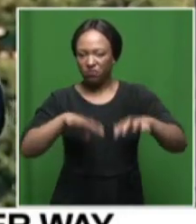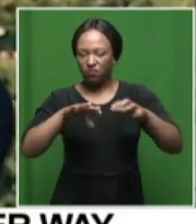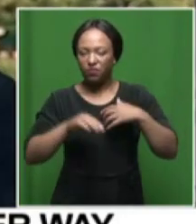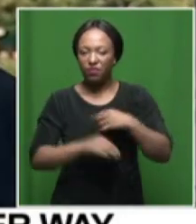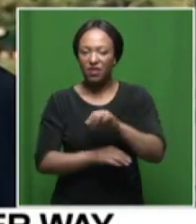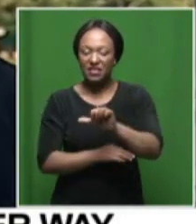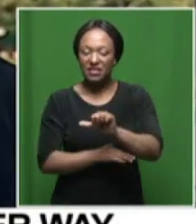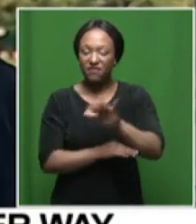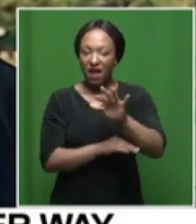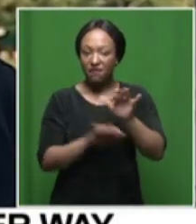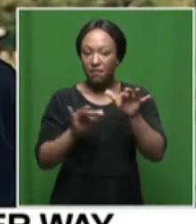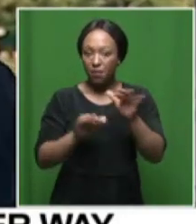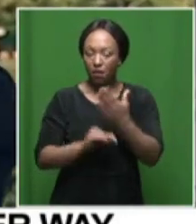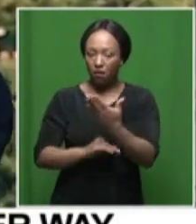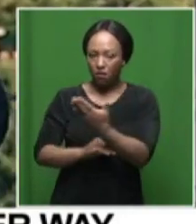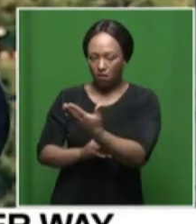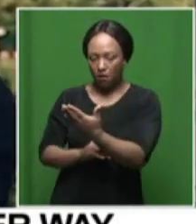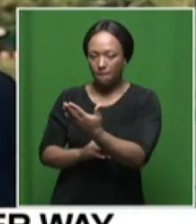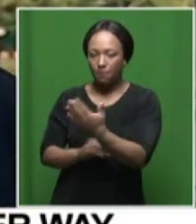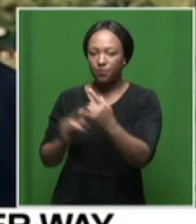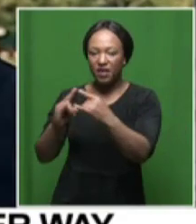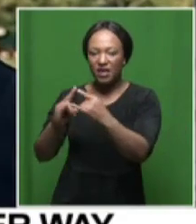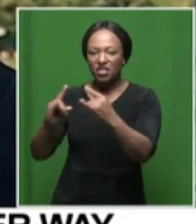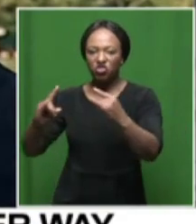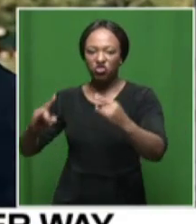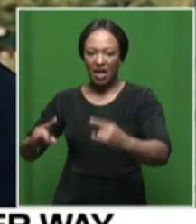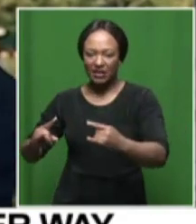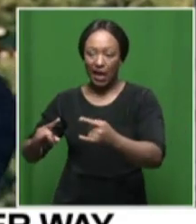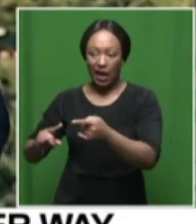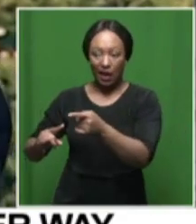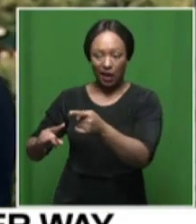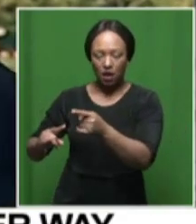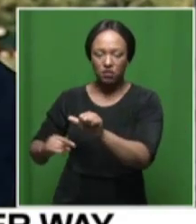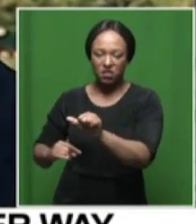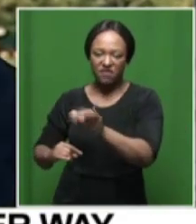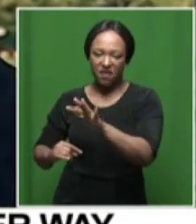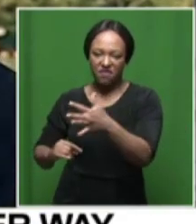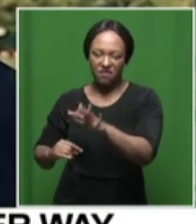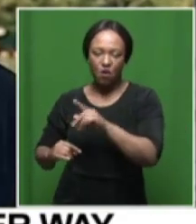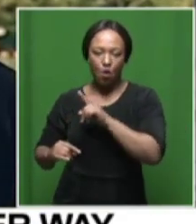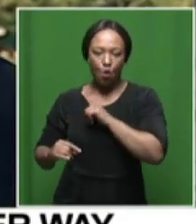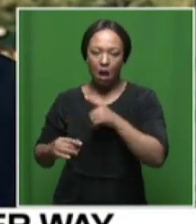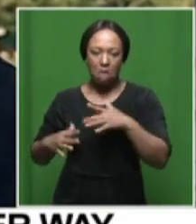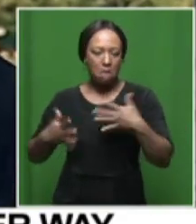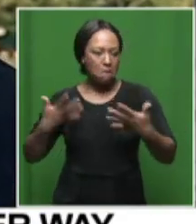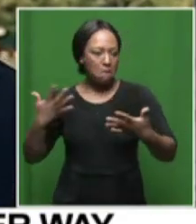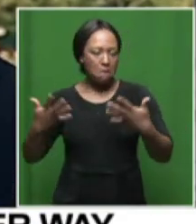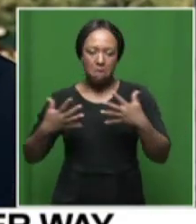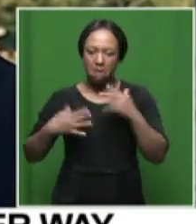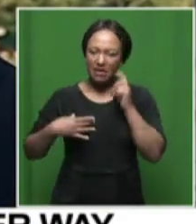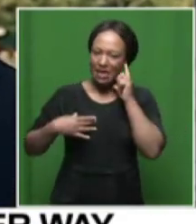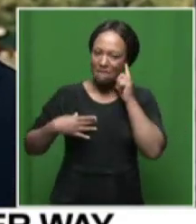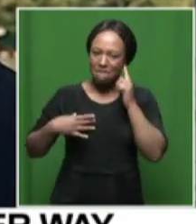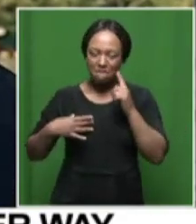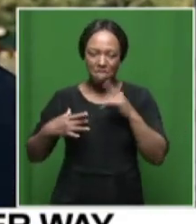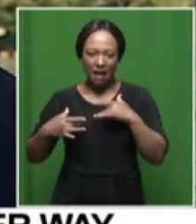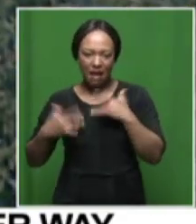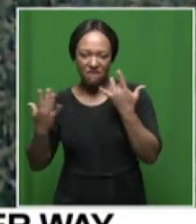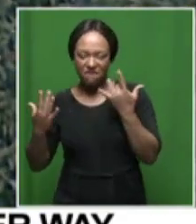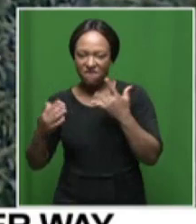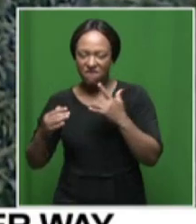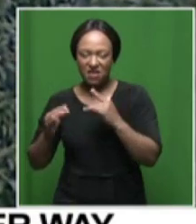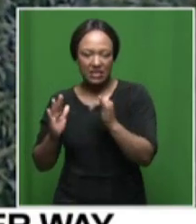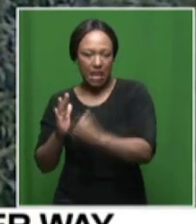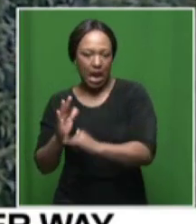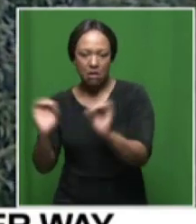people in a a shell ultra city who have completely have no place to sleep or to stay on okay we're out of time